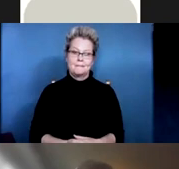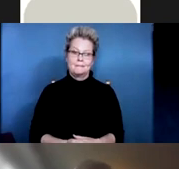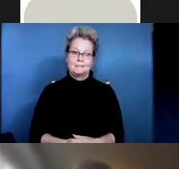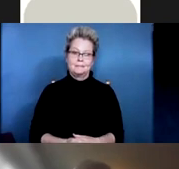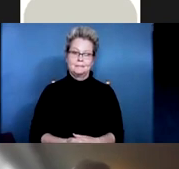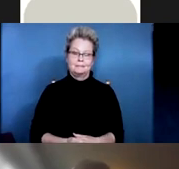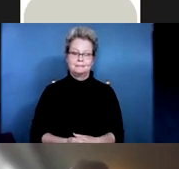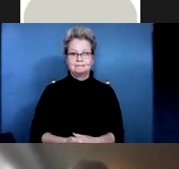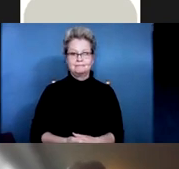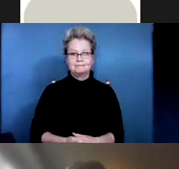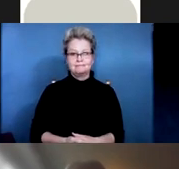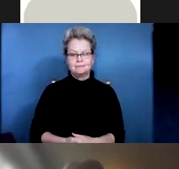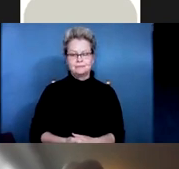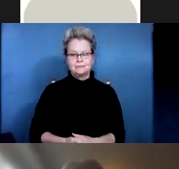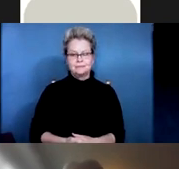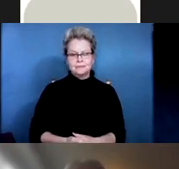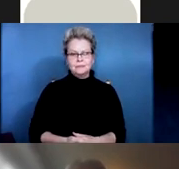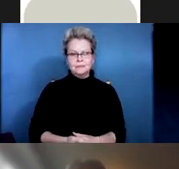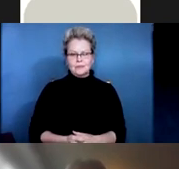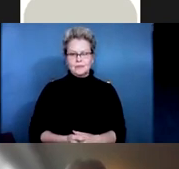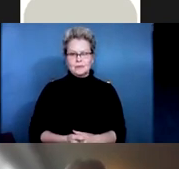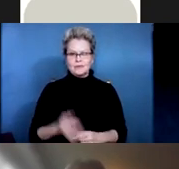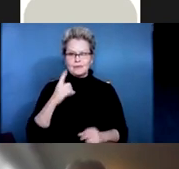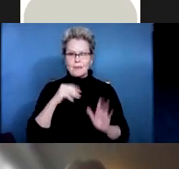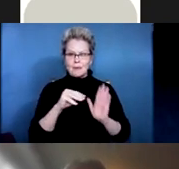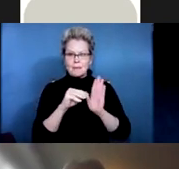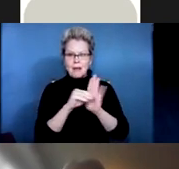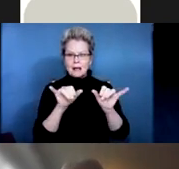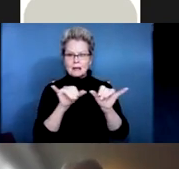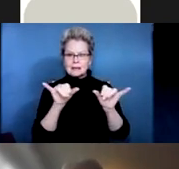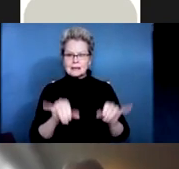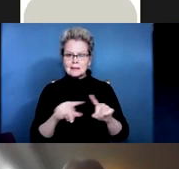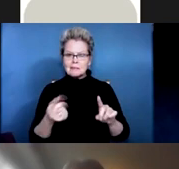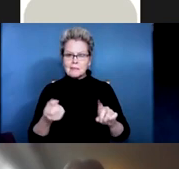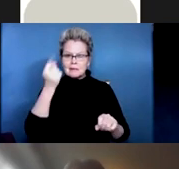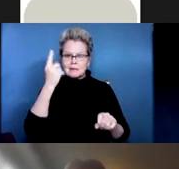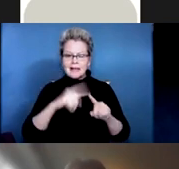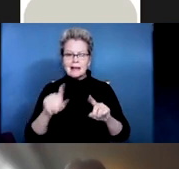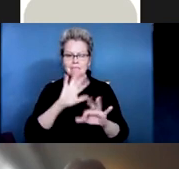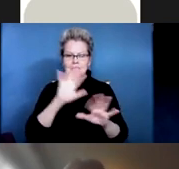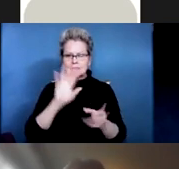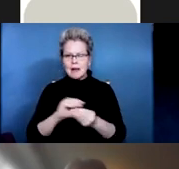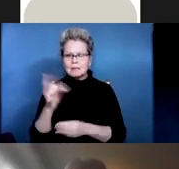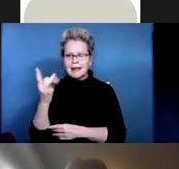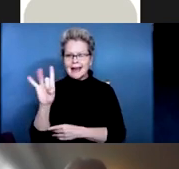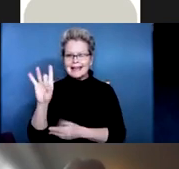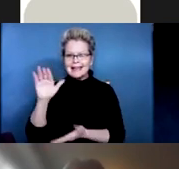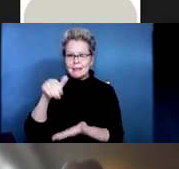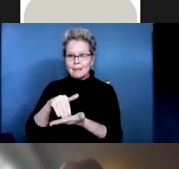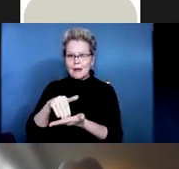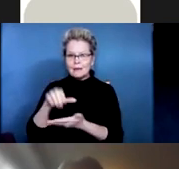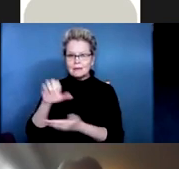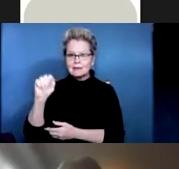So currently we know from the model systems, there's about 18,000 spinal cord injuries per year.